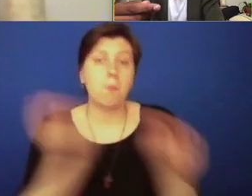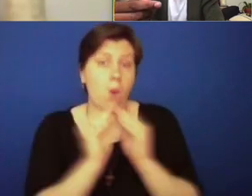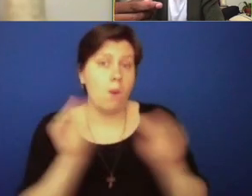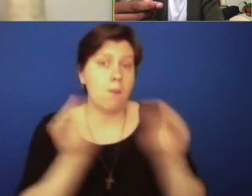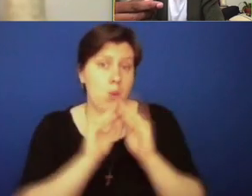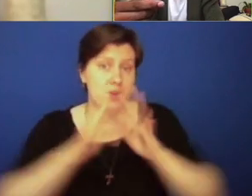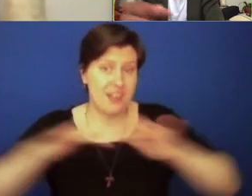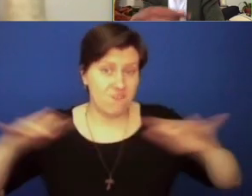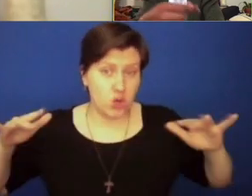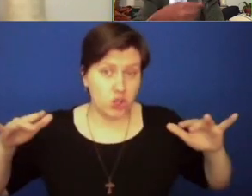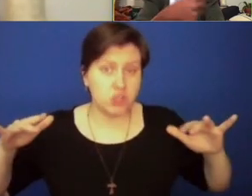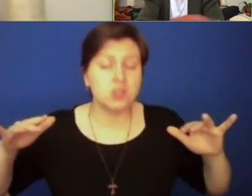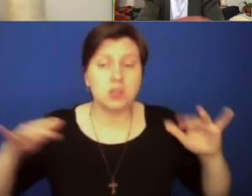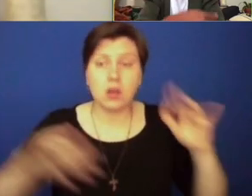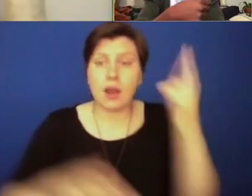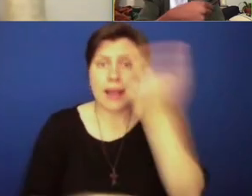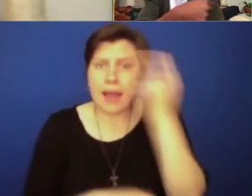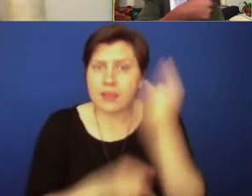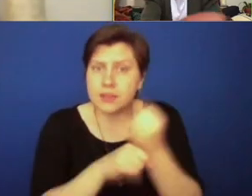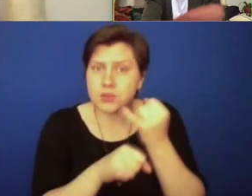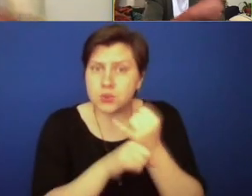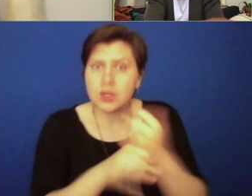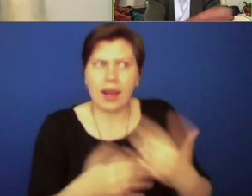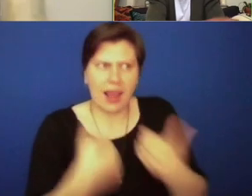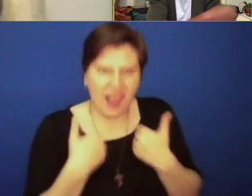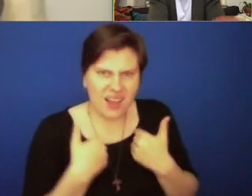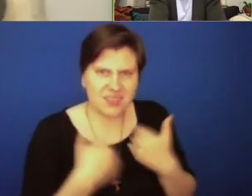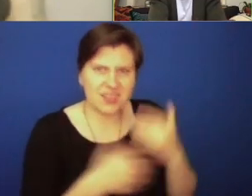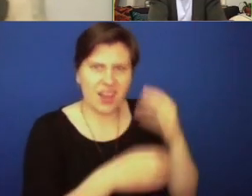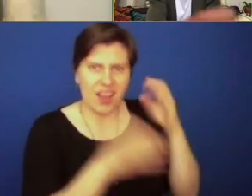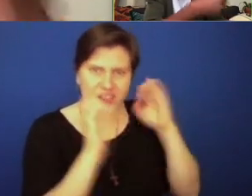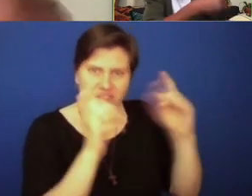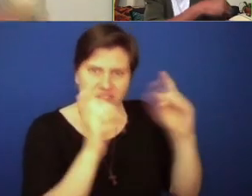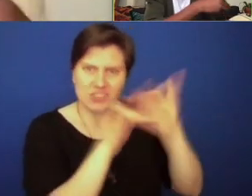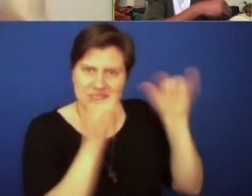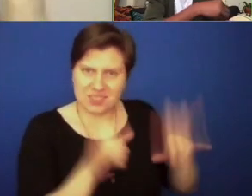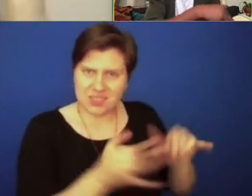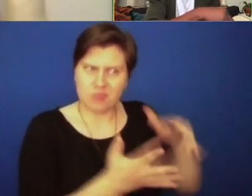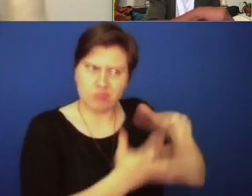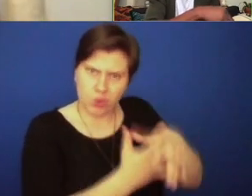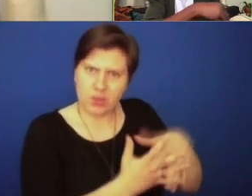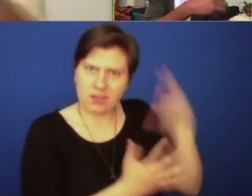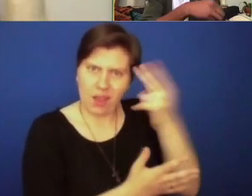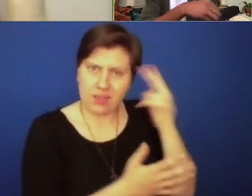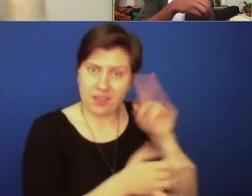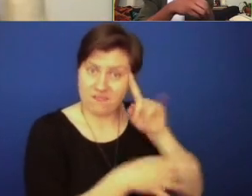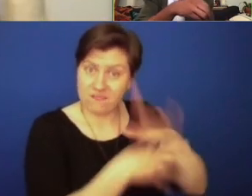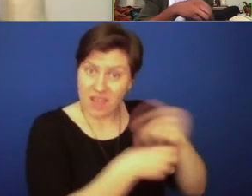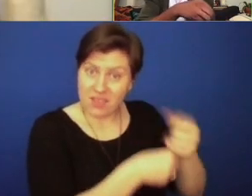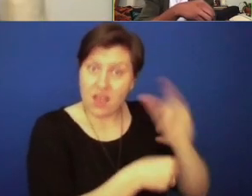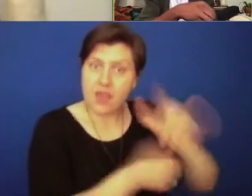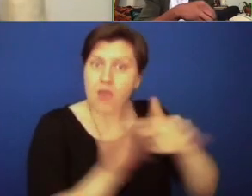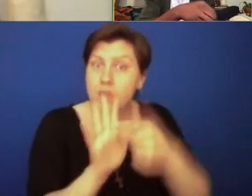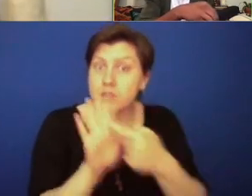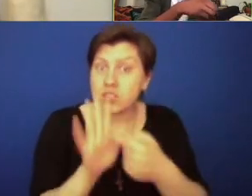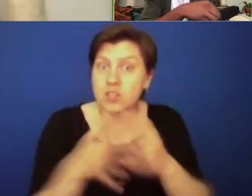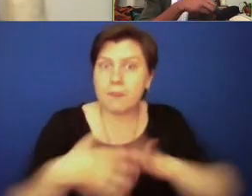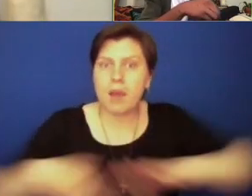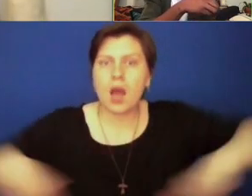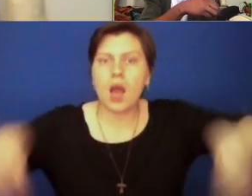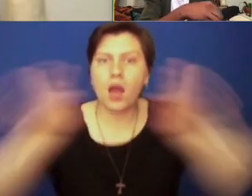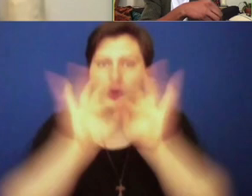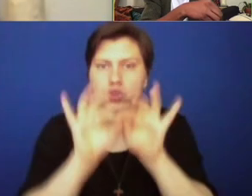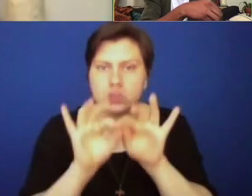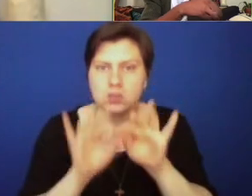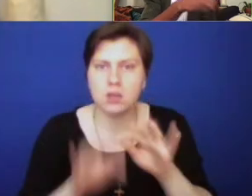and as a Catholic institution that literally has an education system that's rooted in our Catholic faith, that representation piece matters. Our